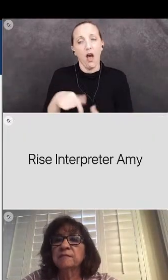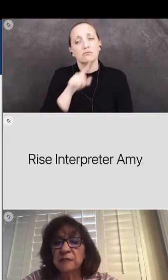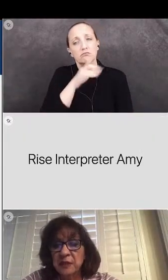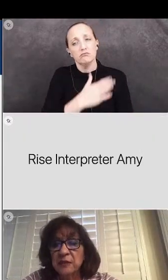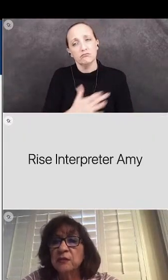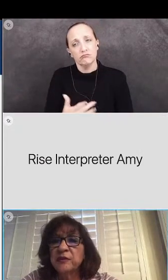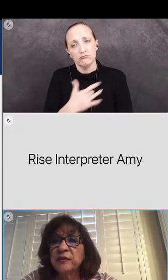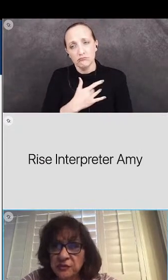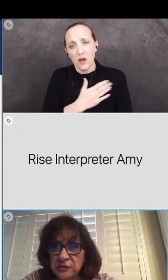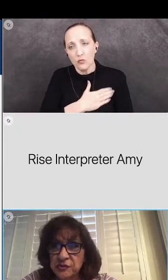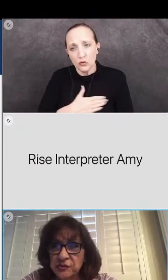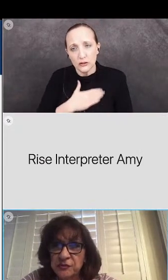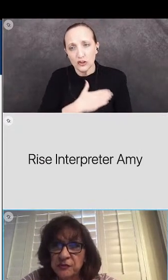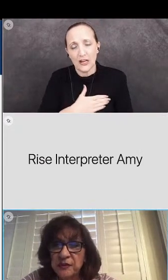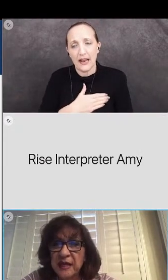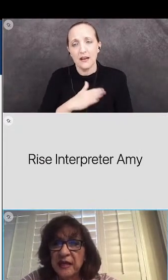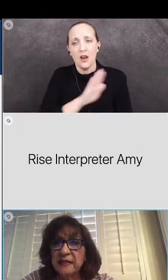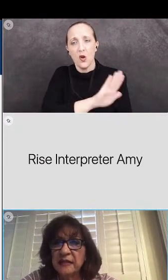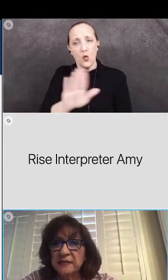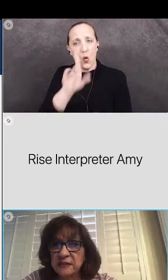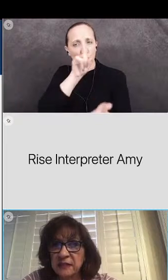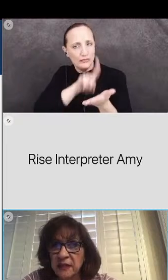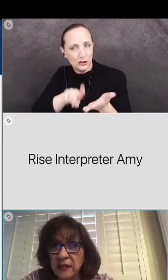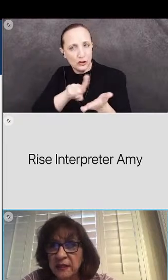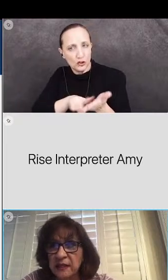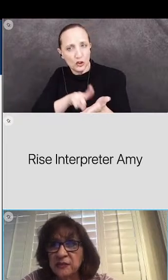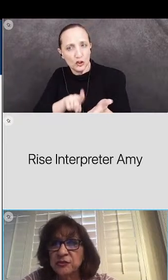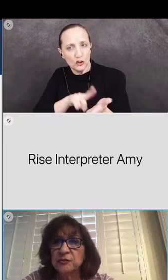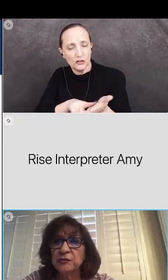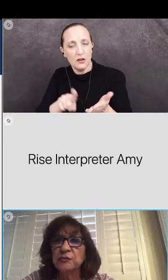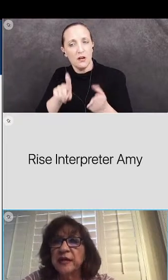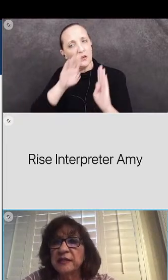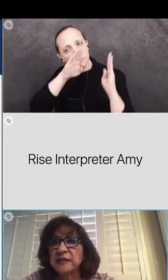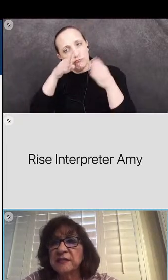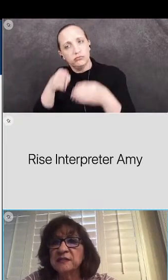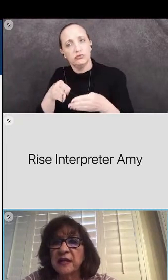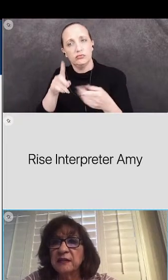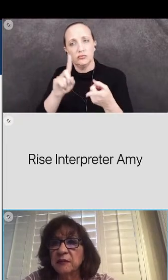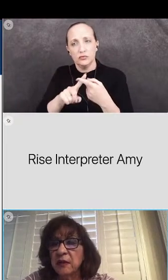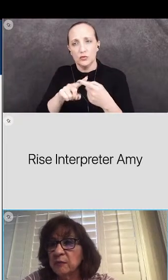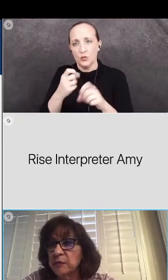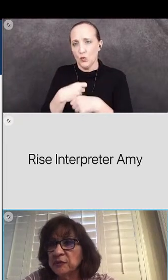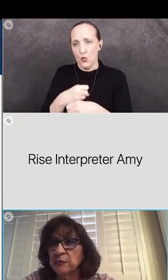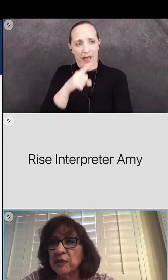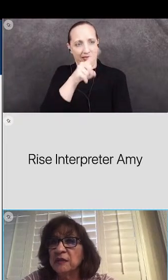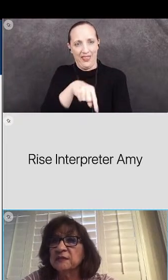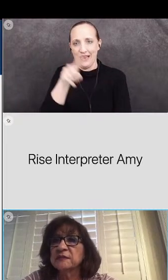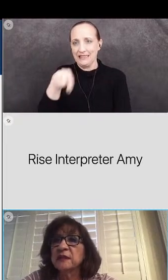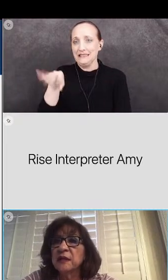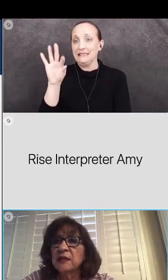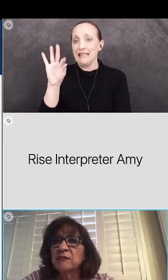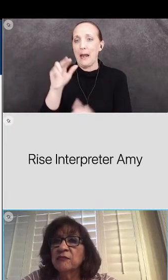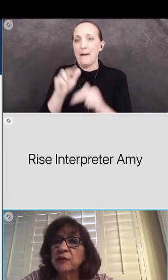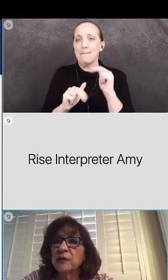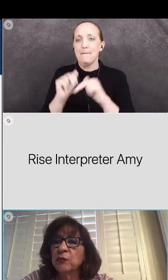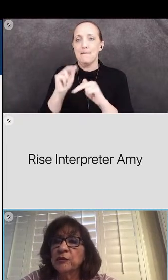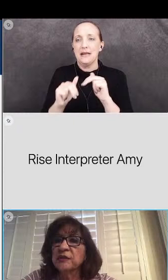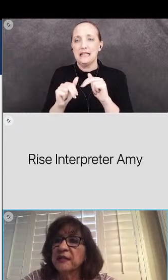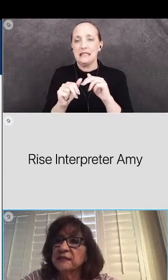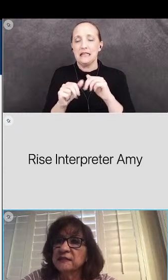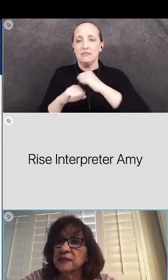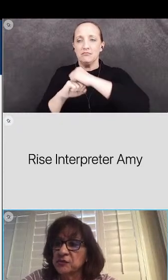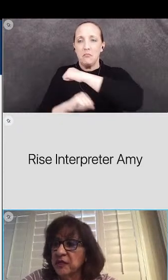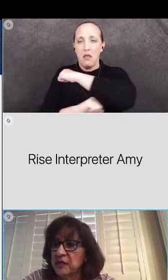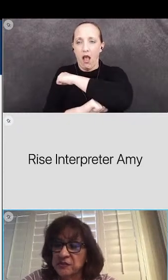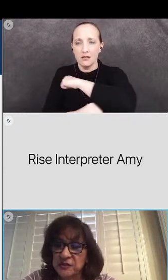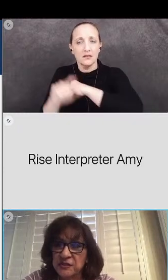research that has gone into creating these nine building blocks for a